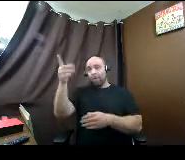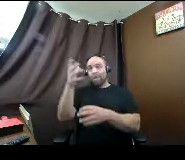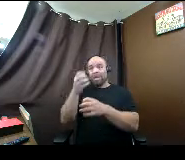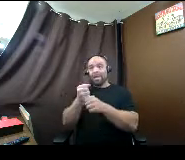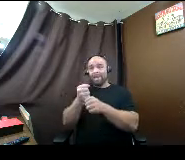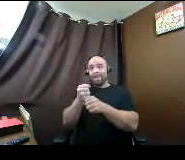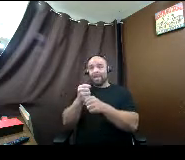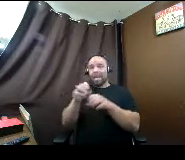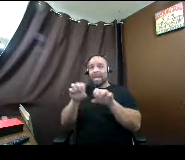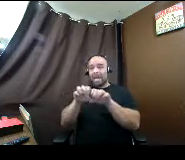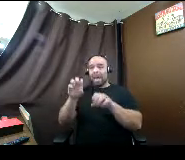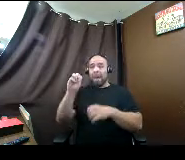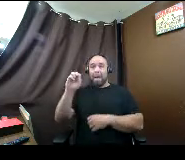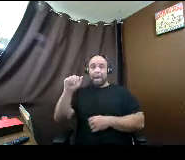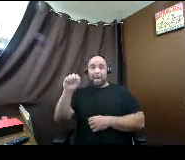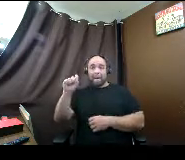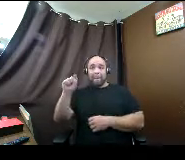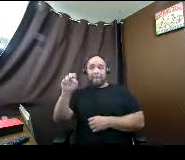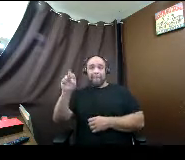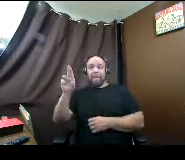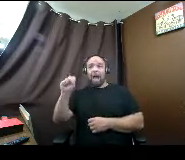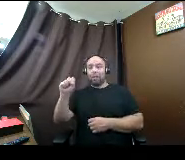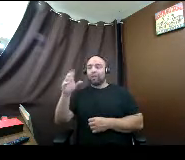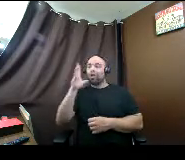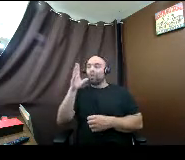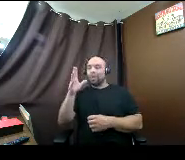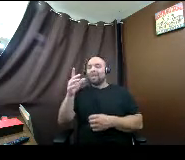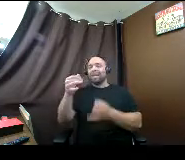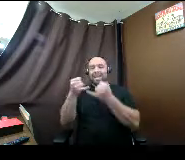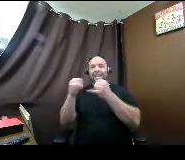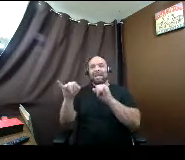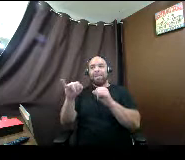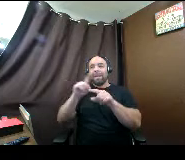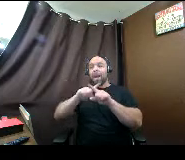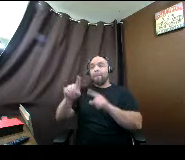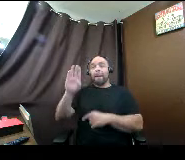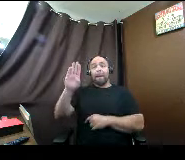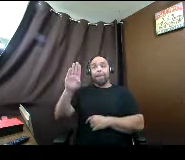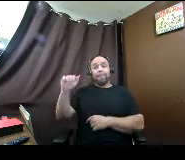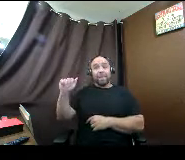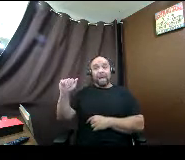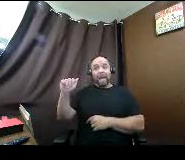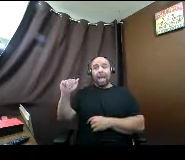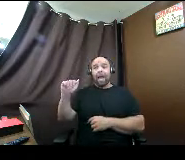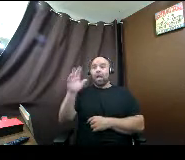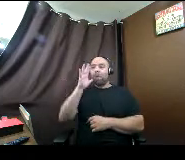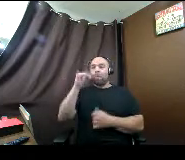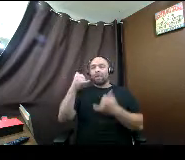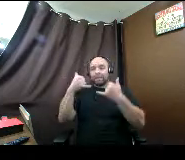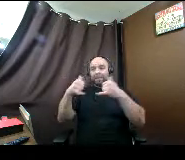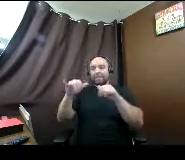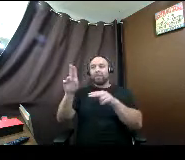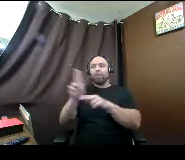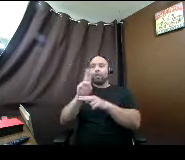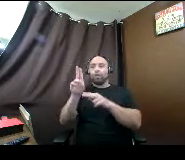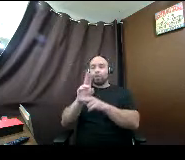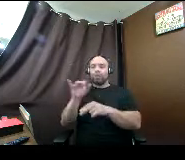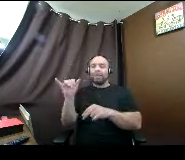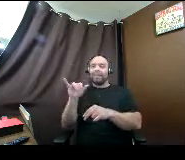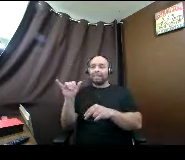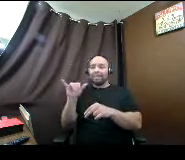at one point that they will consider you independent. But for your bachelor's, they'll still use the same dependency criteria